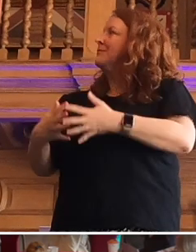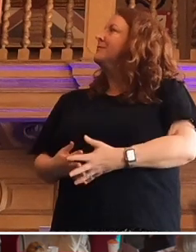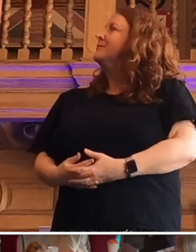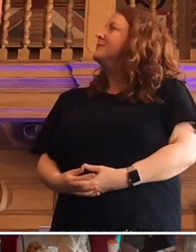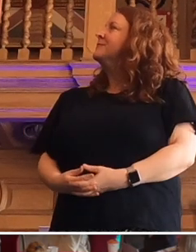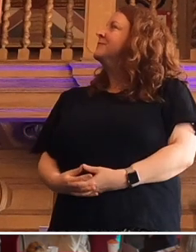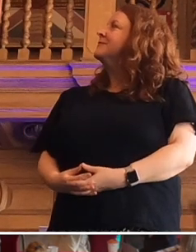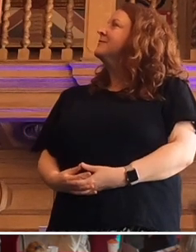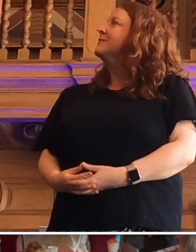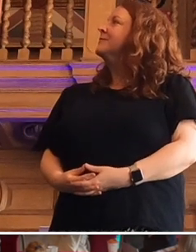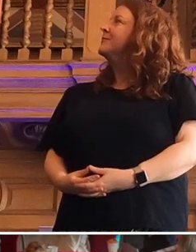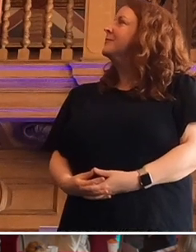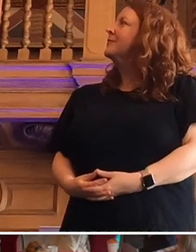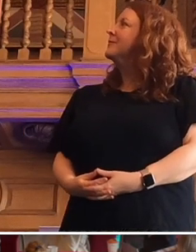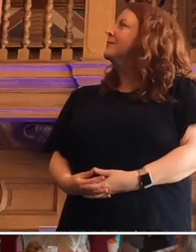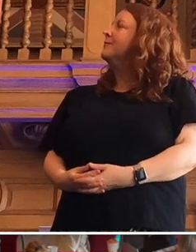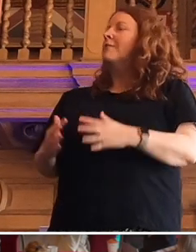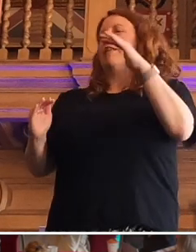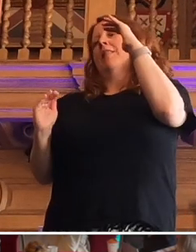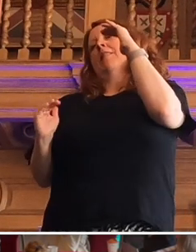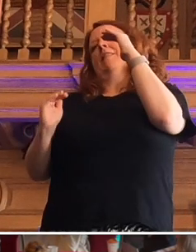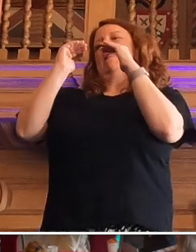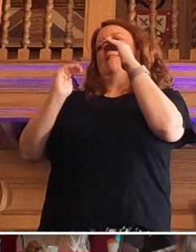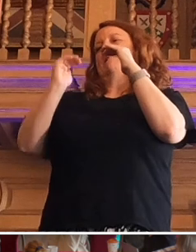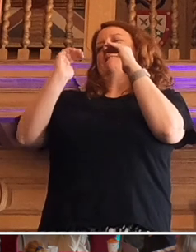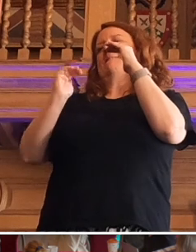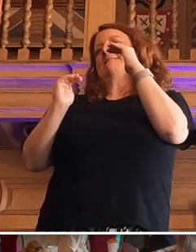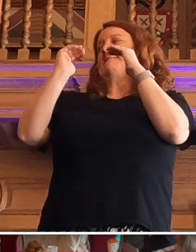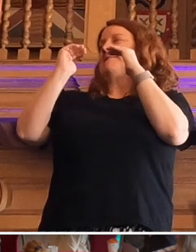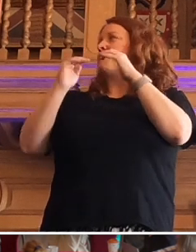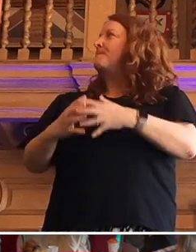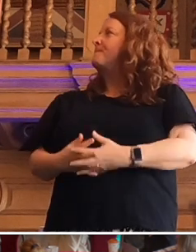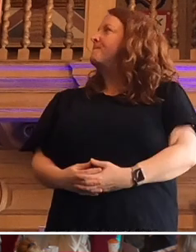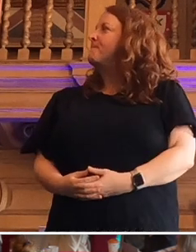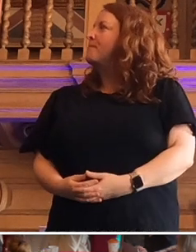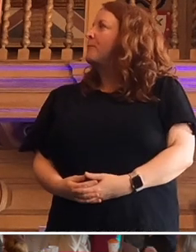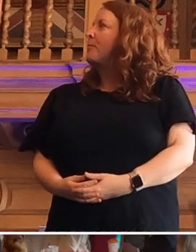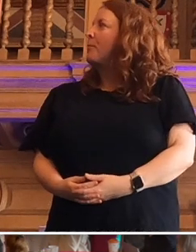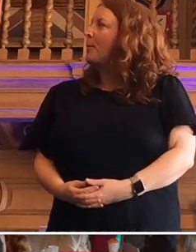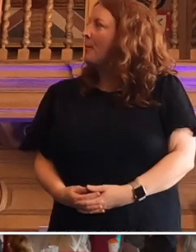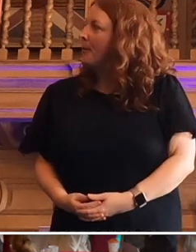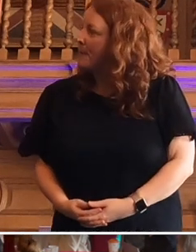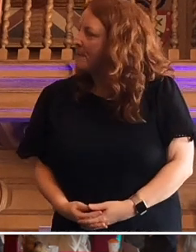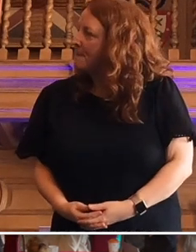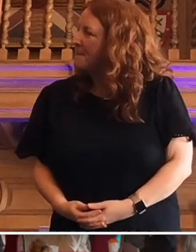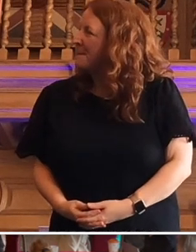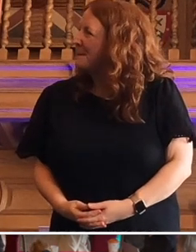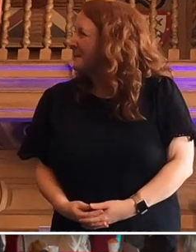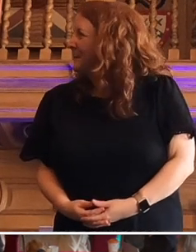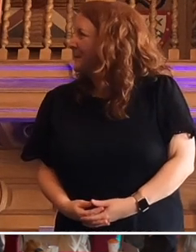levelling up. Good idea. So there's the gradient, let's say,